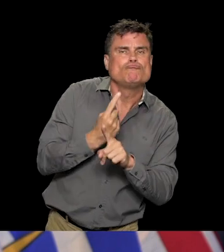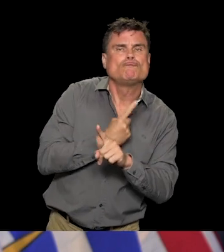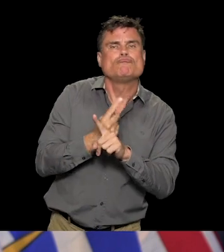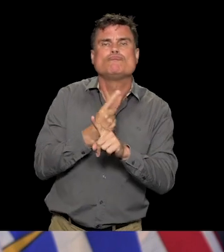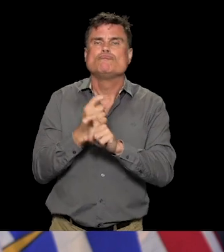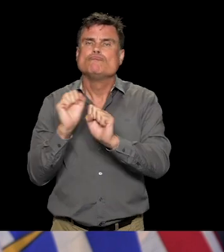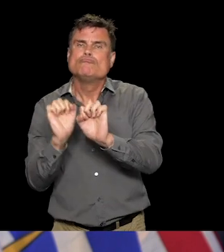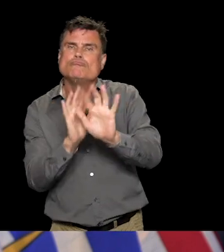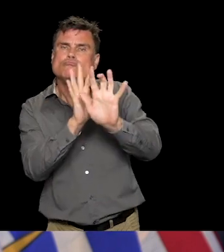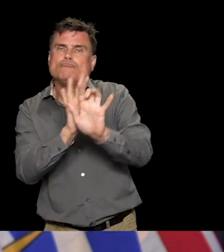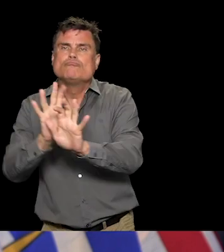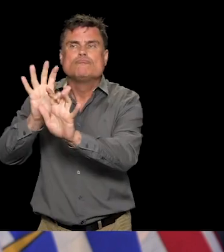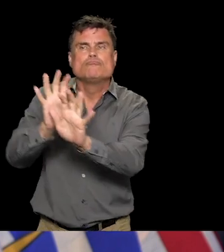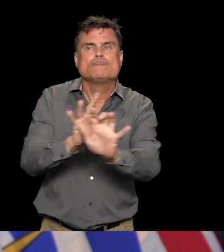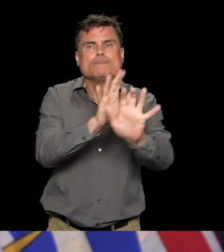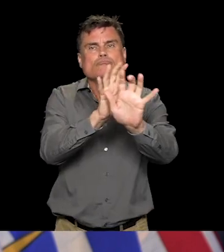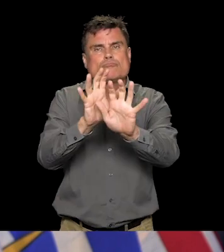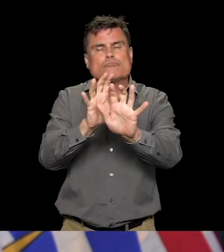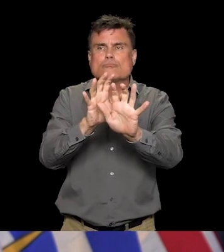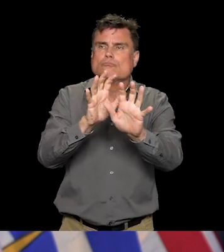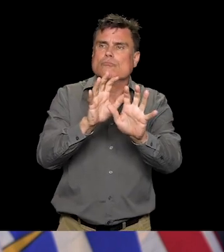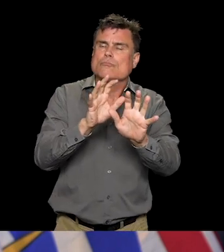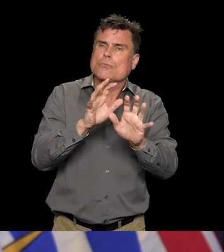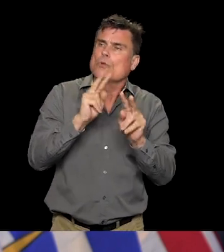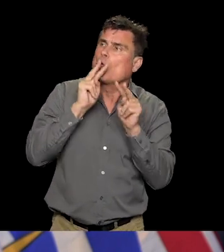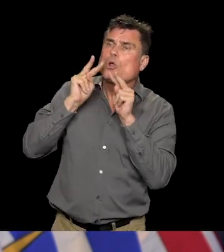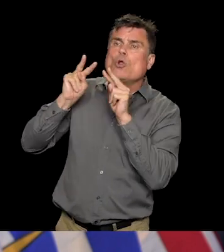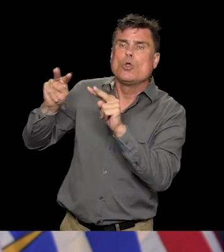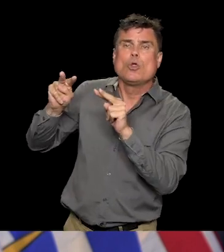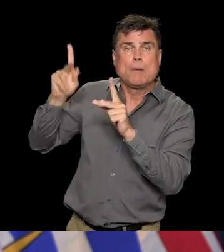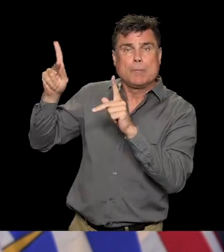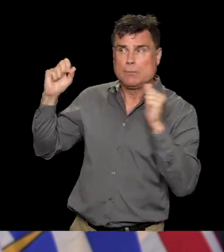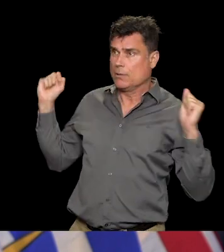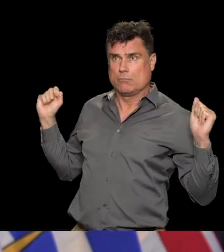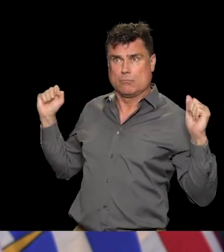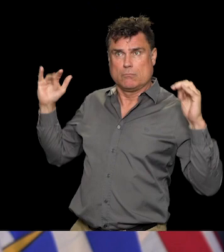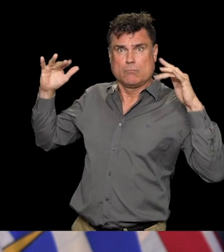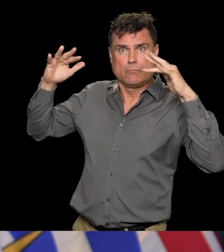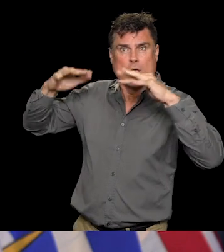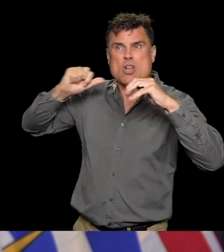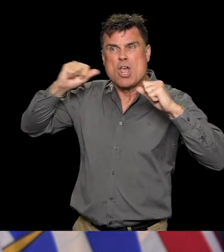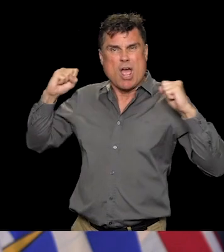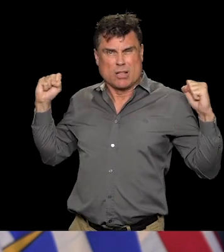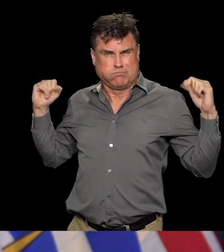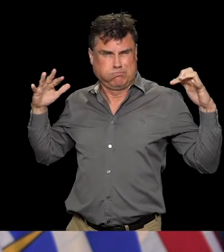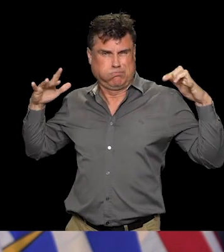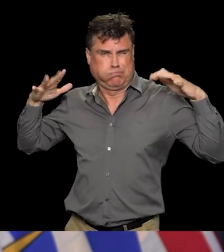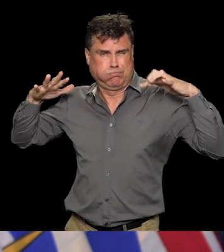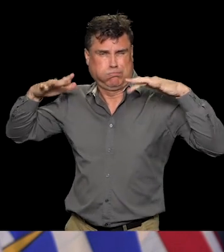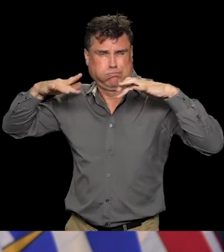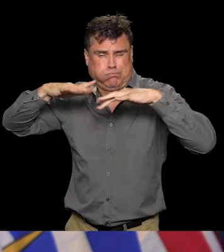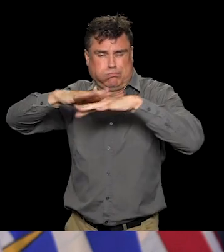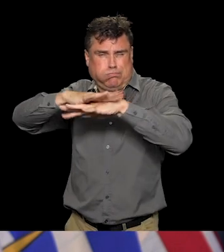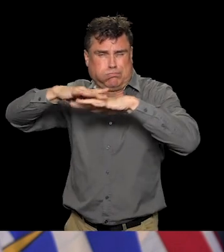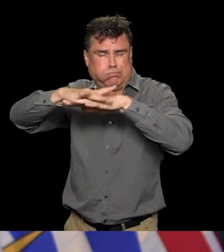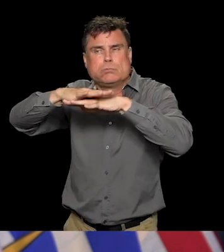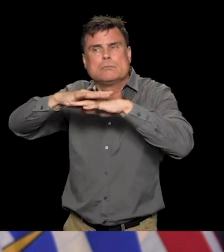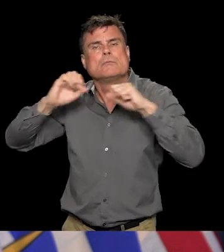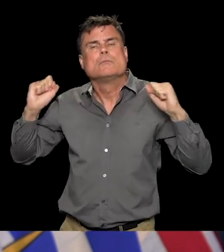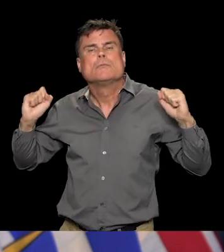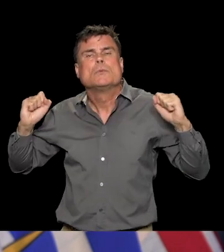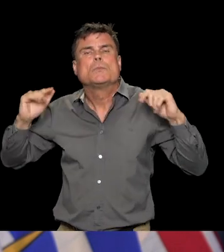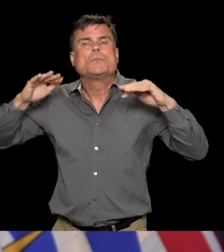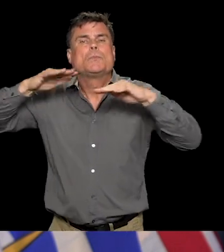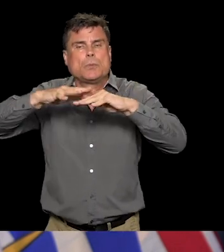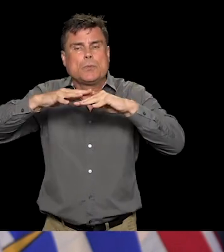here at home, so smaller groups keeping a distance from each other. You know, these are the things that we need to do to protect our communities,